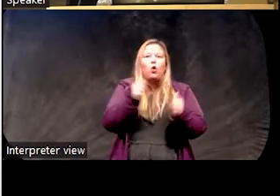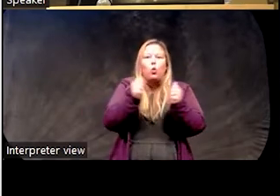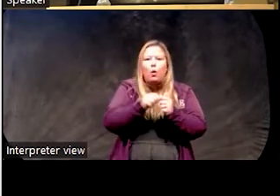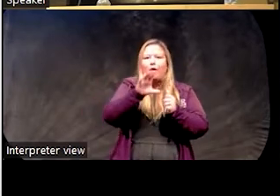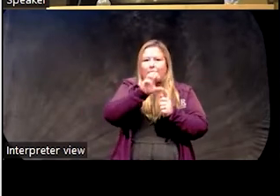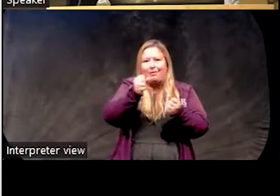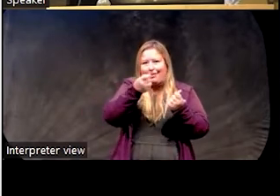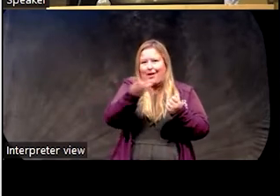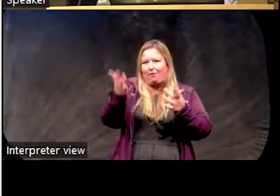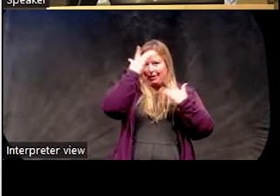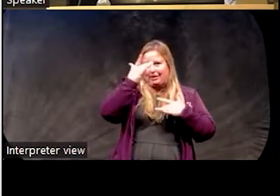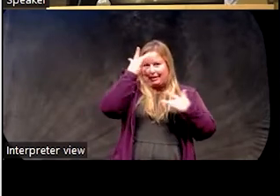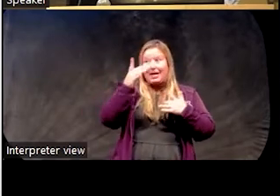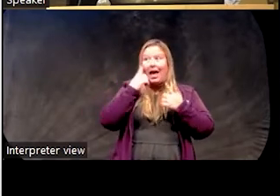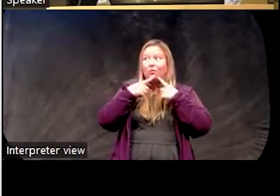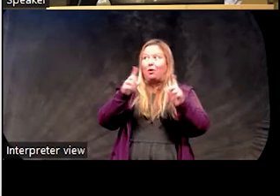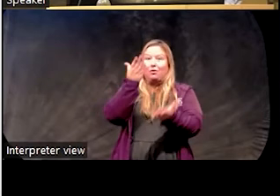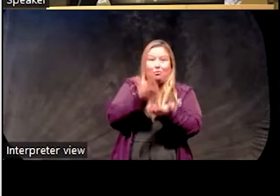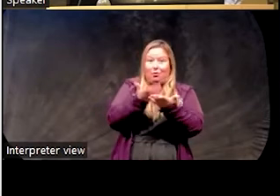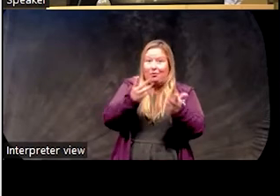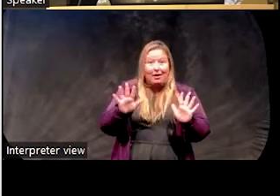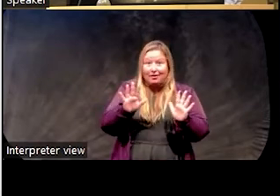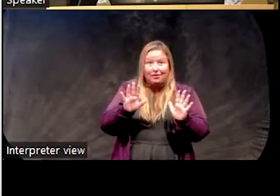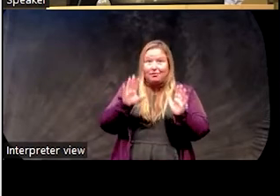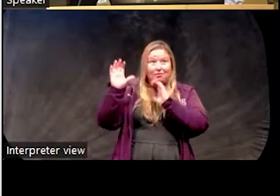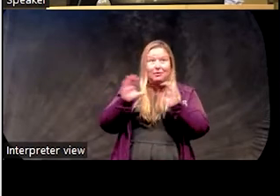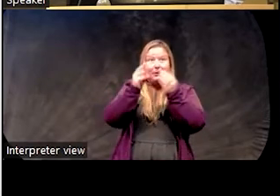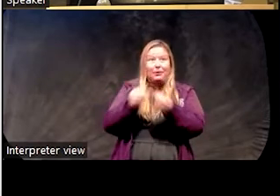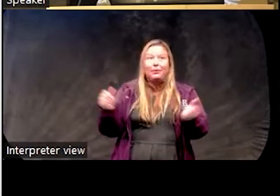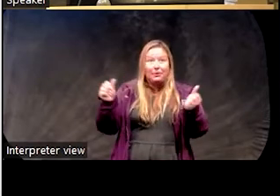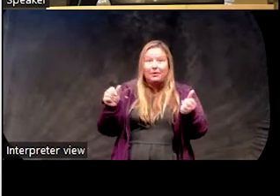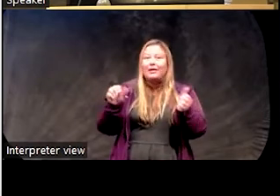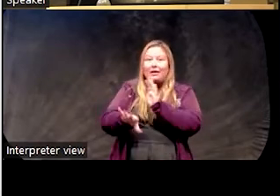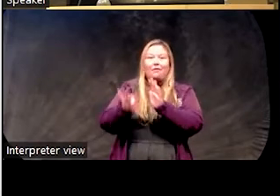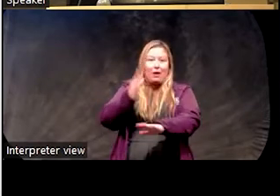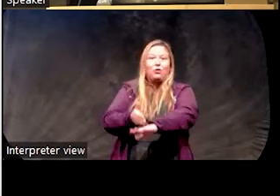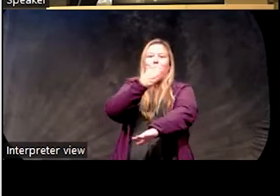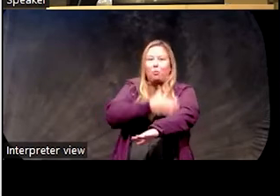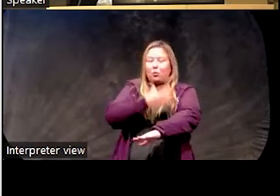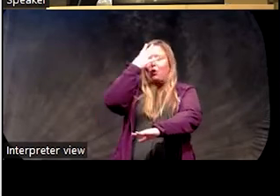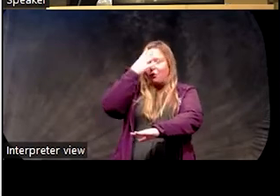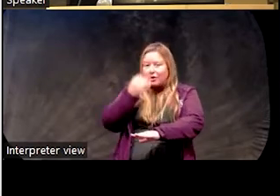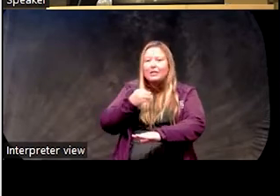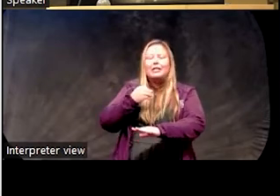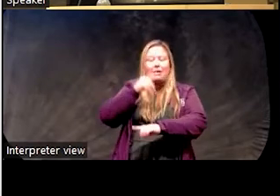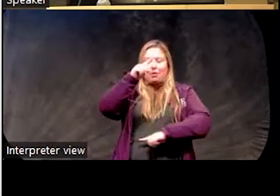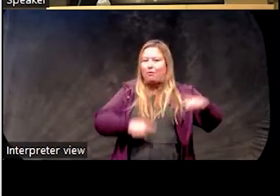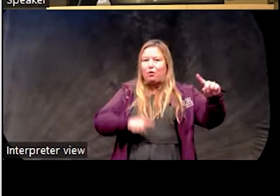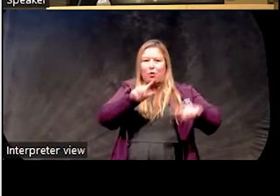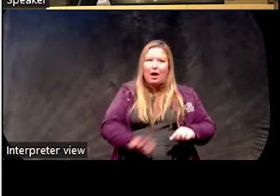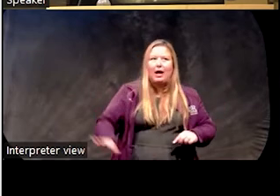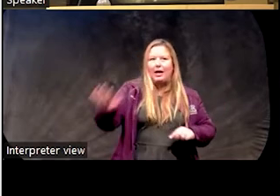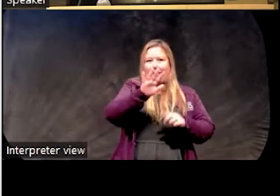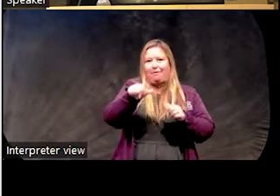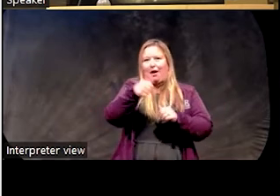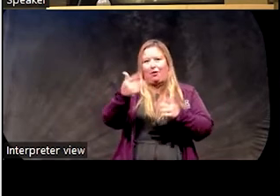comorbid conditions, and it works. It works for insomnia. It's consistently found to improve sleep across a wide swath of